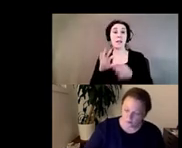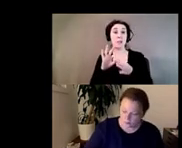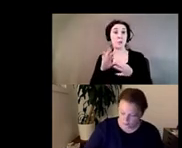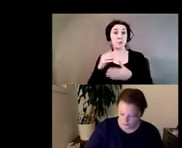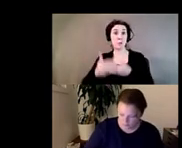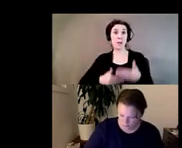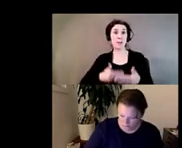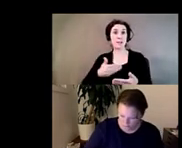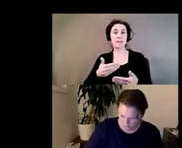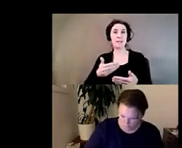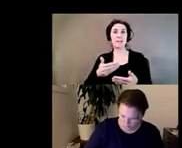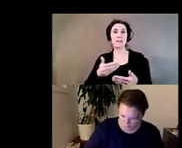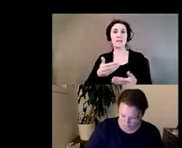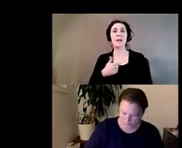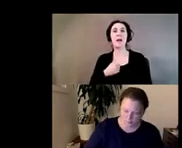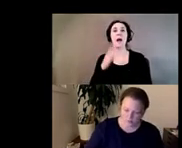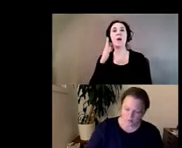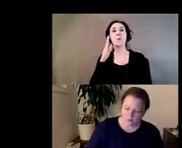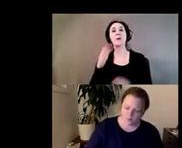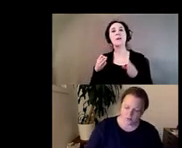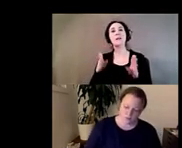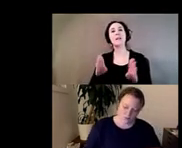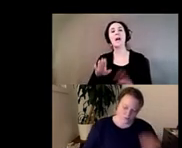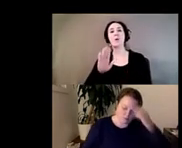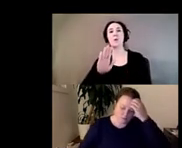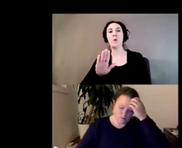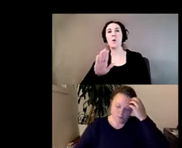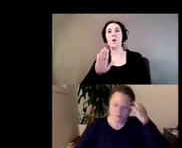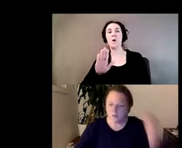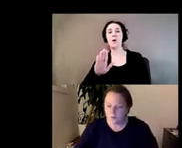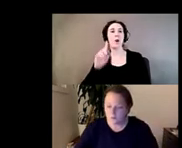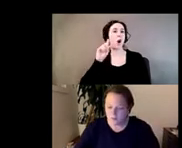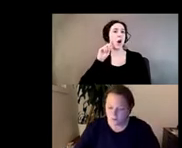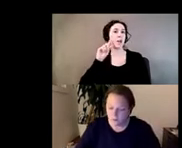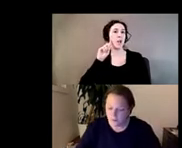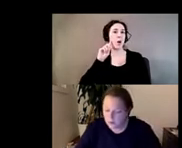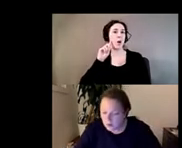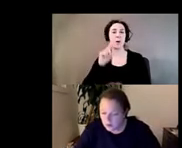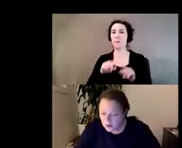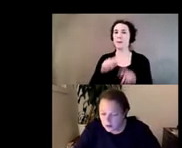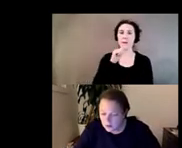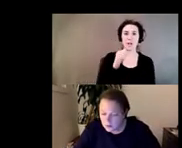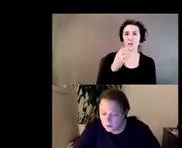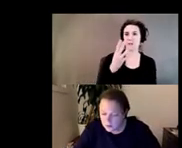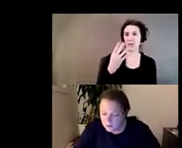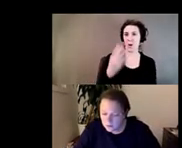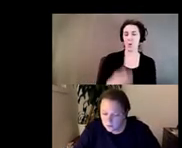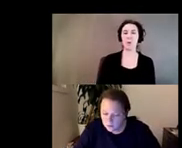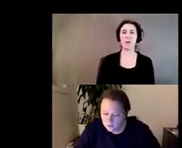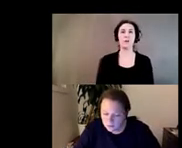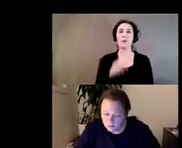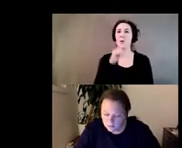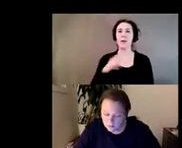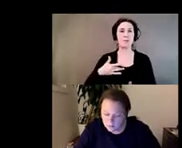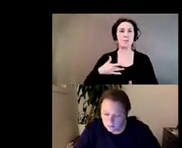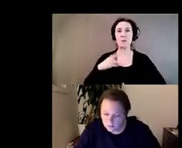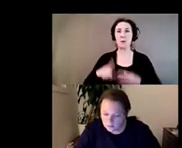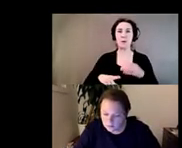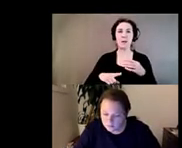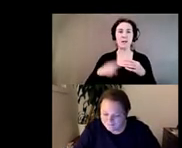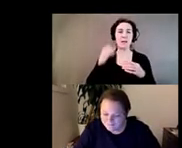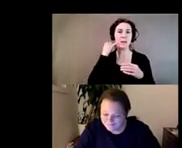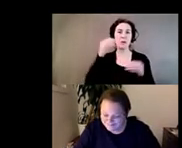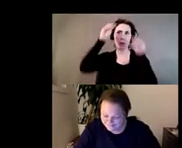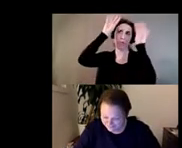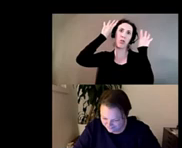I'll enable your audio but not your video so you don't have to worry if your hair is not combed or whatever